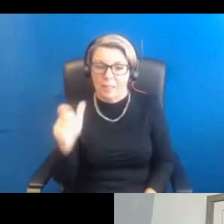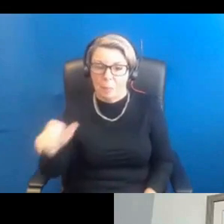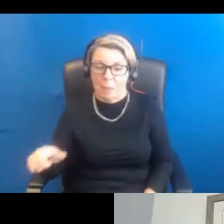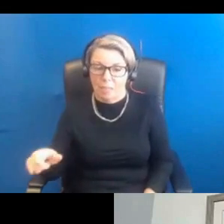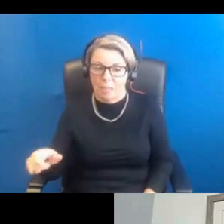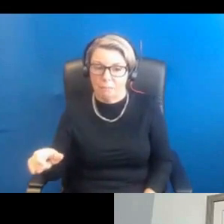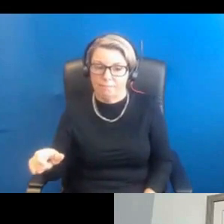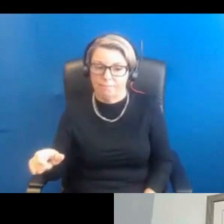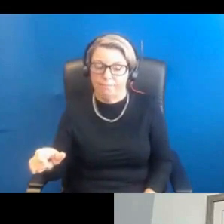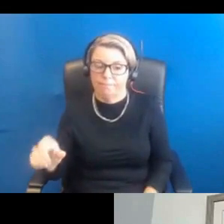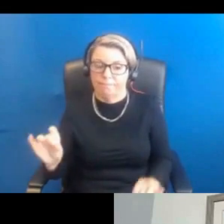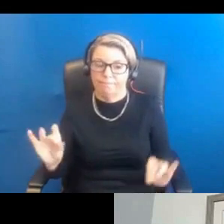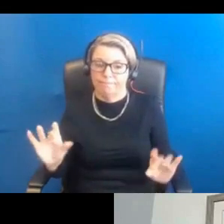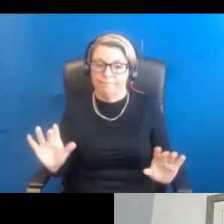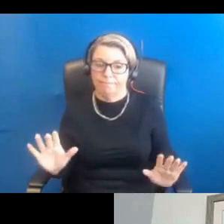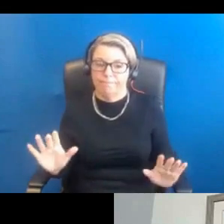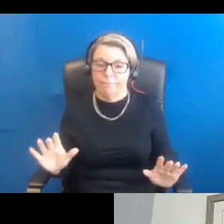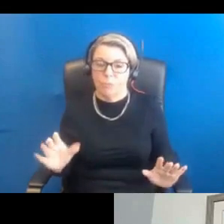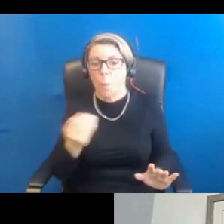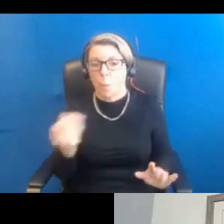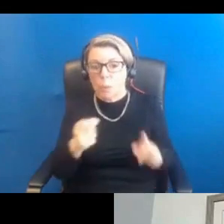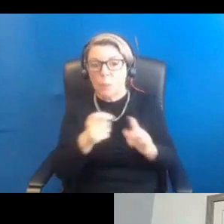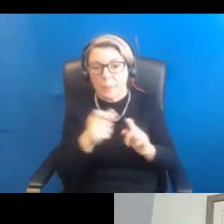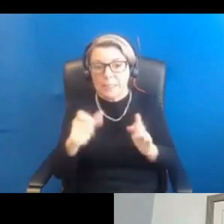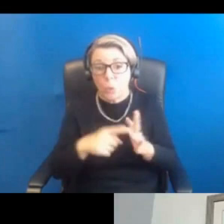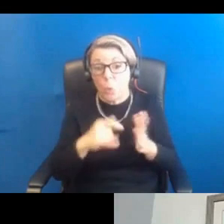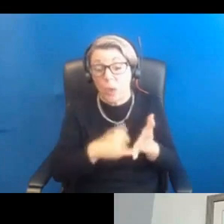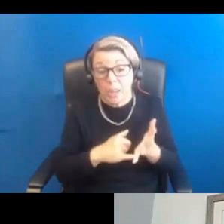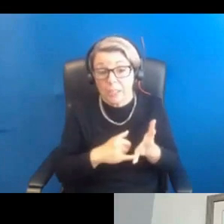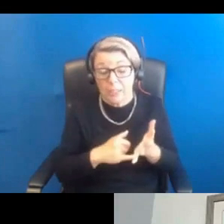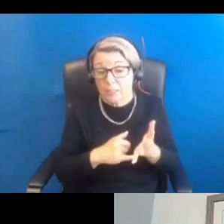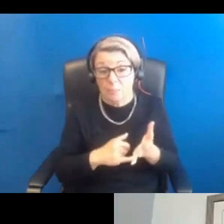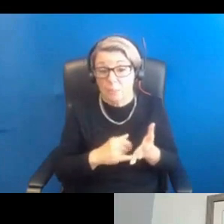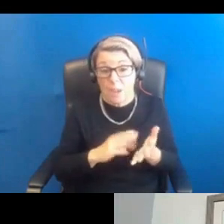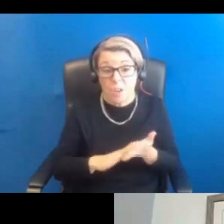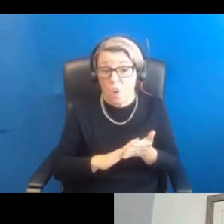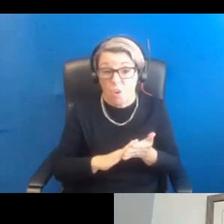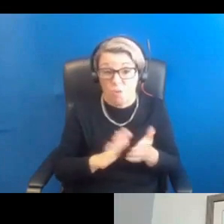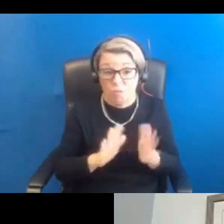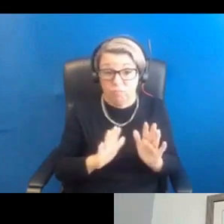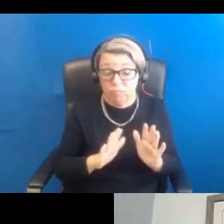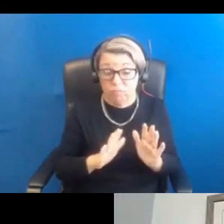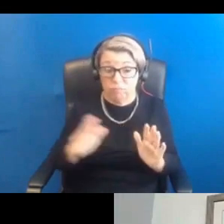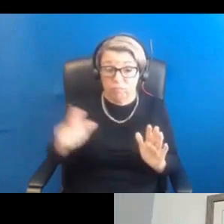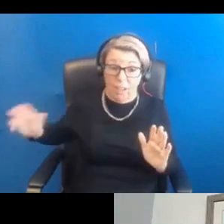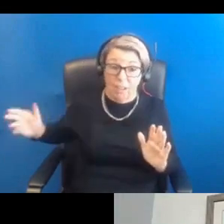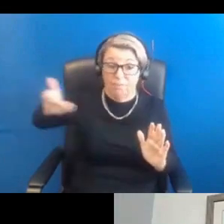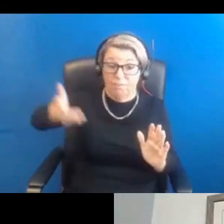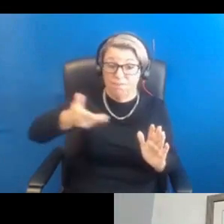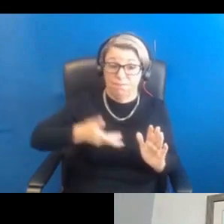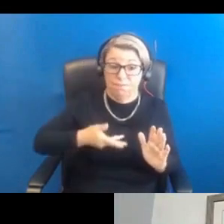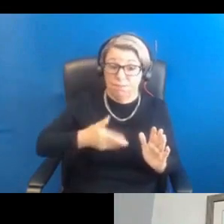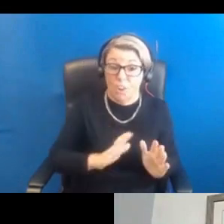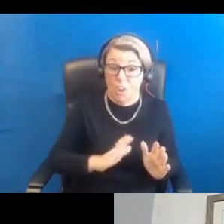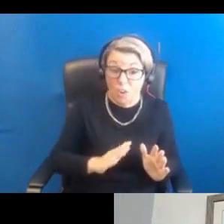of PCOS. So most of PCOS might not necessarily be genetic in nature. And there's